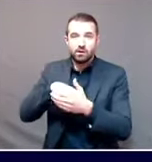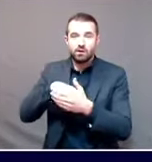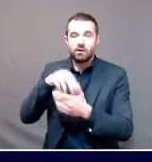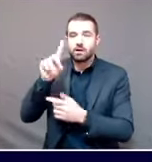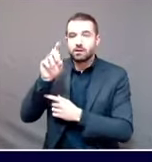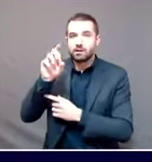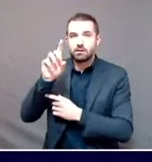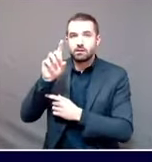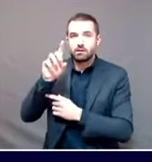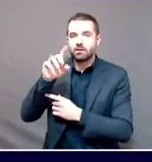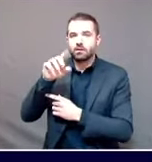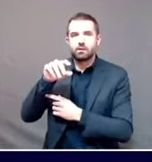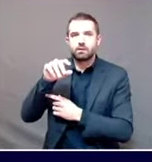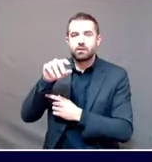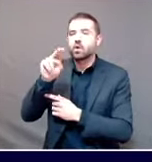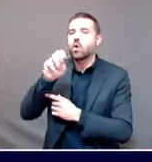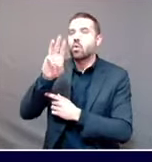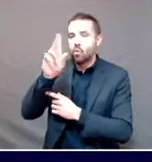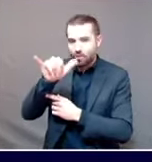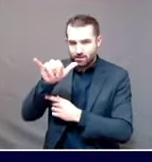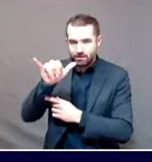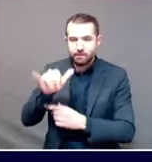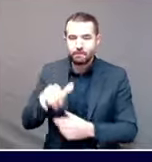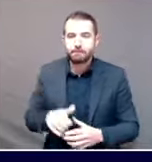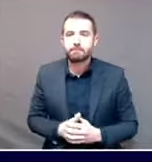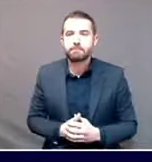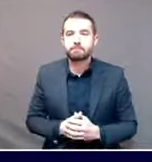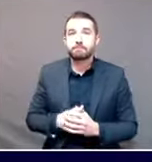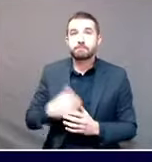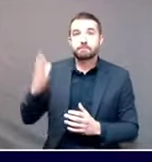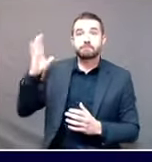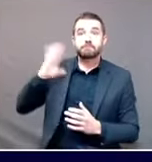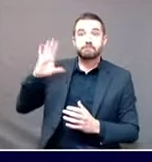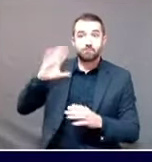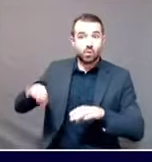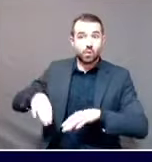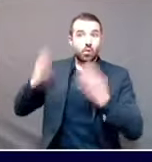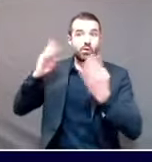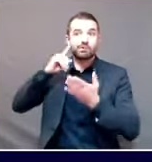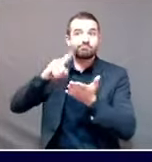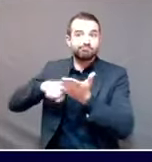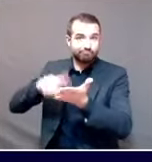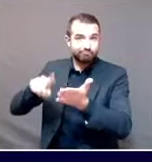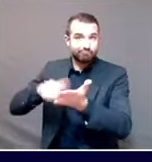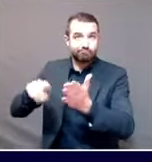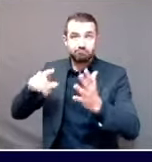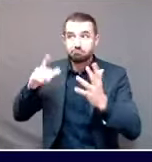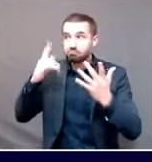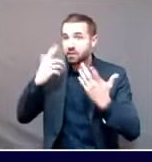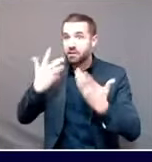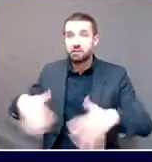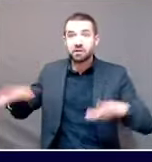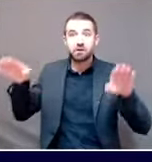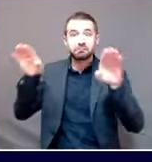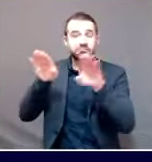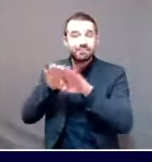previously opened an investigation, had closed it, but we have now reopened it. Where there are a total of 12 cases.